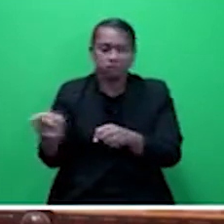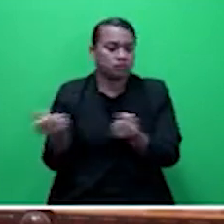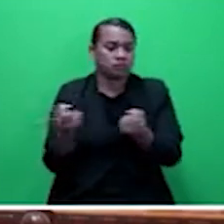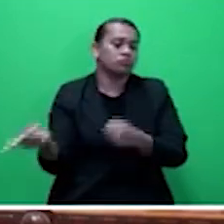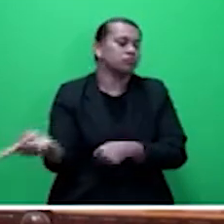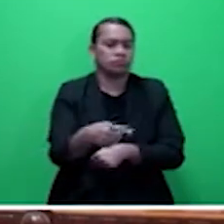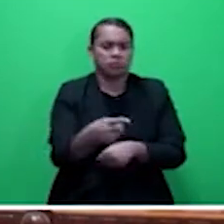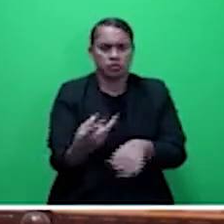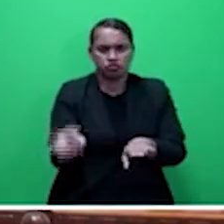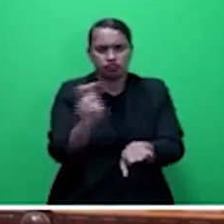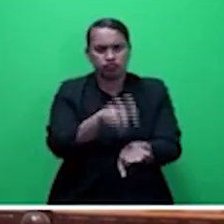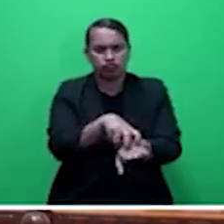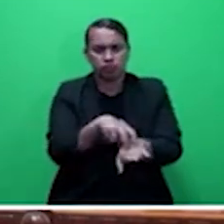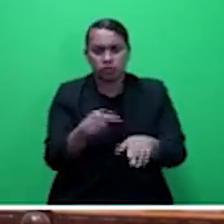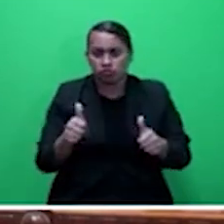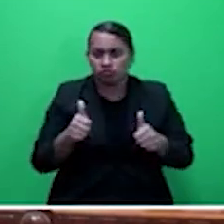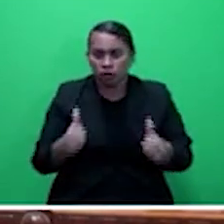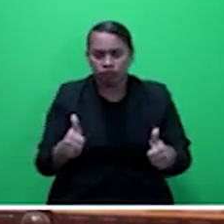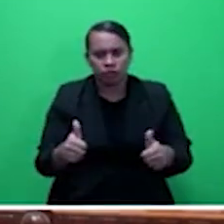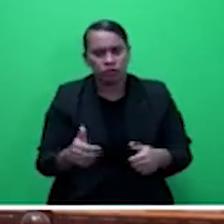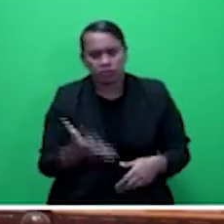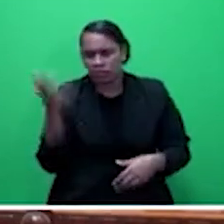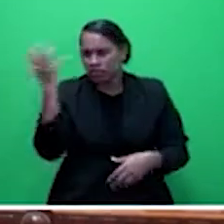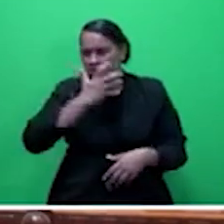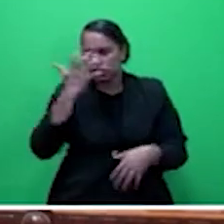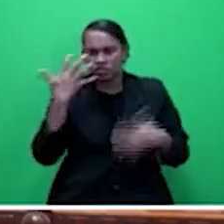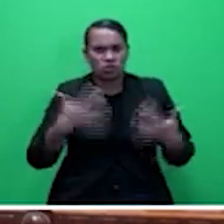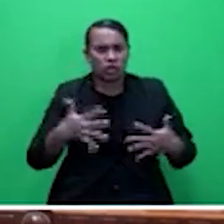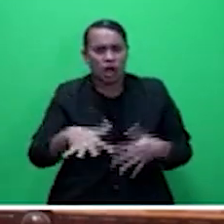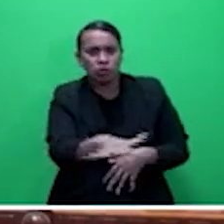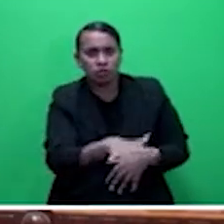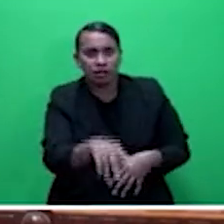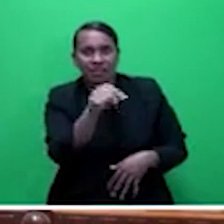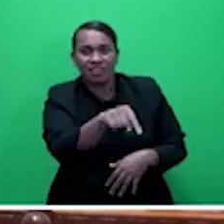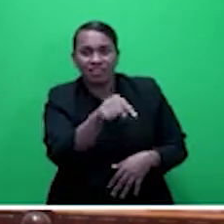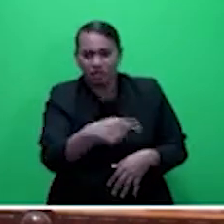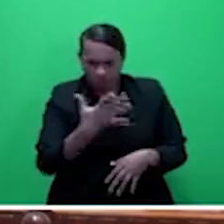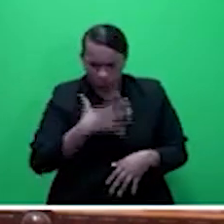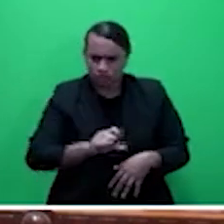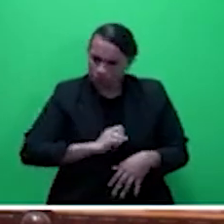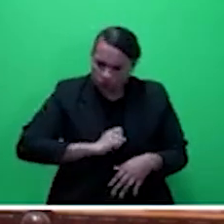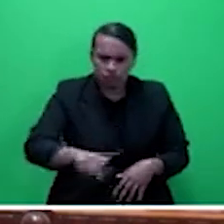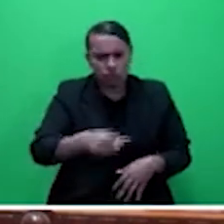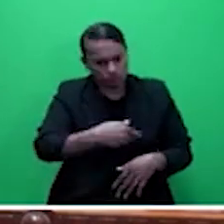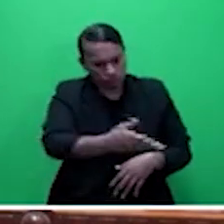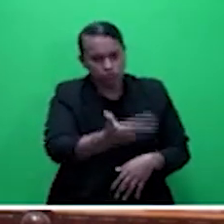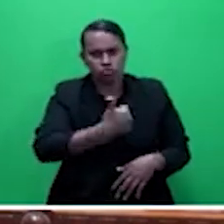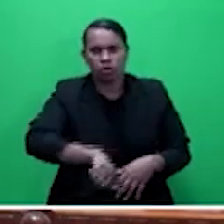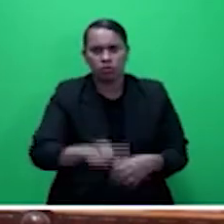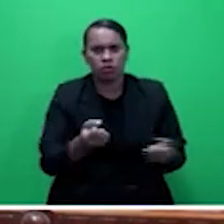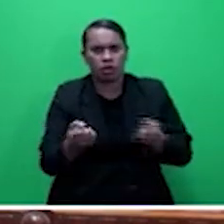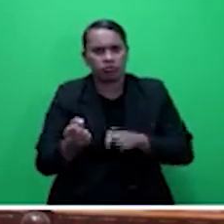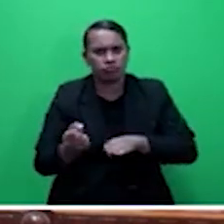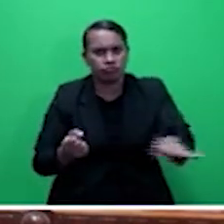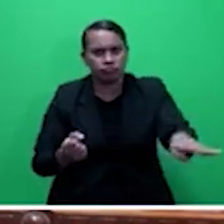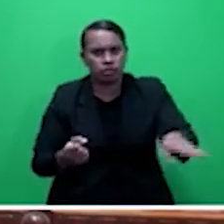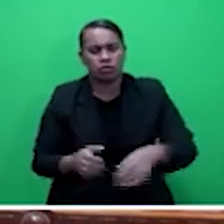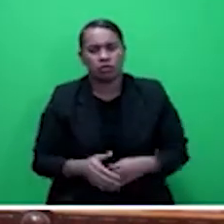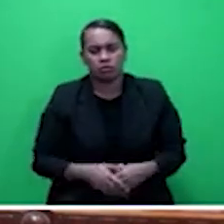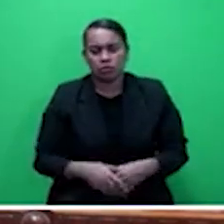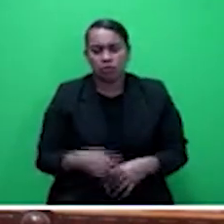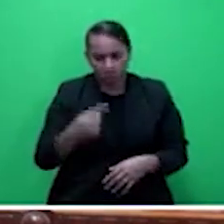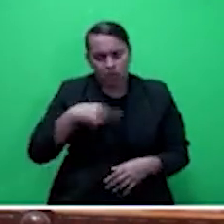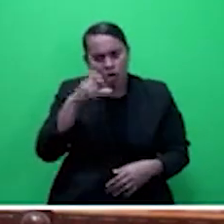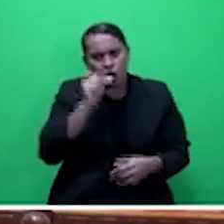an area that was in danger was developing. I could have lost a company